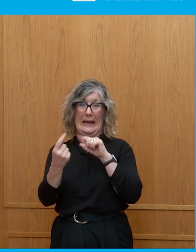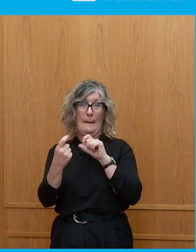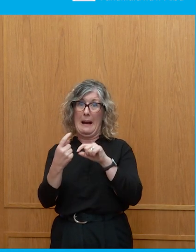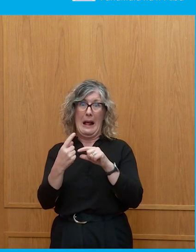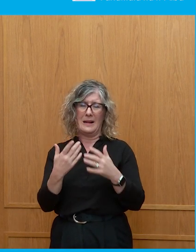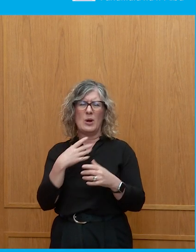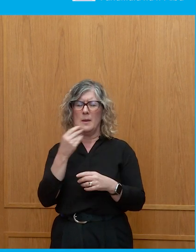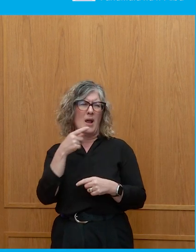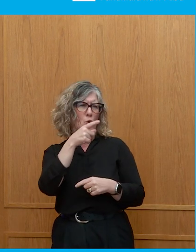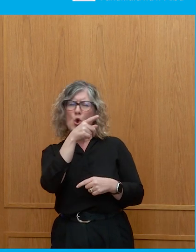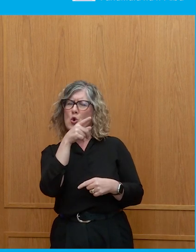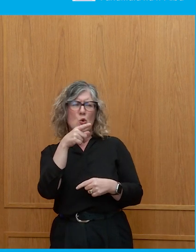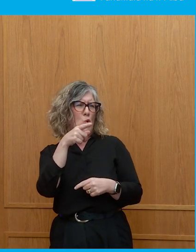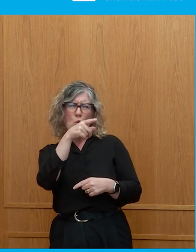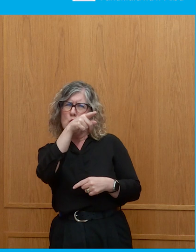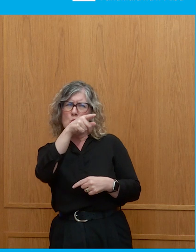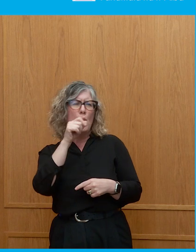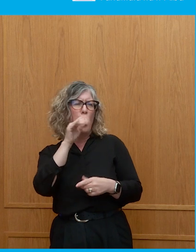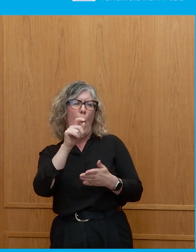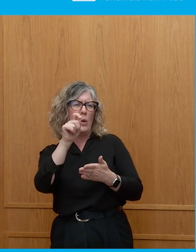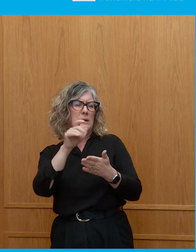because your party won't ban foie gras.